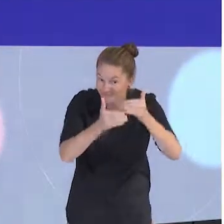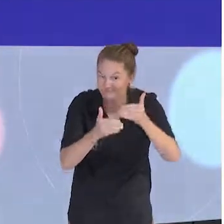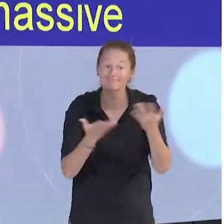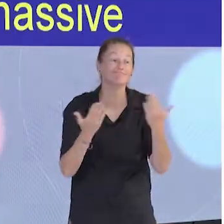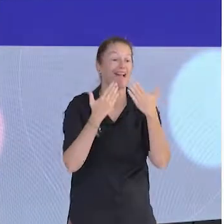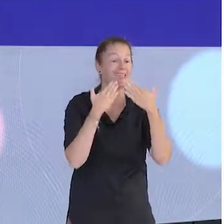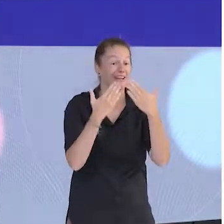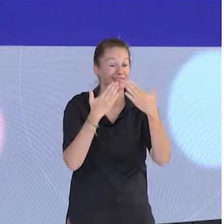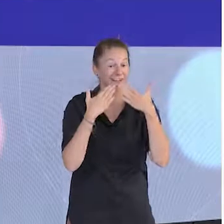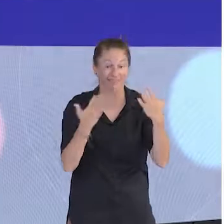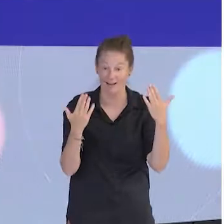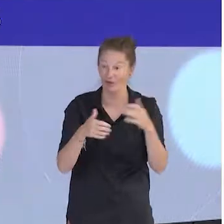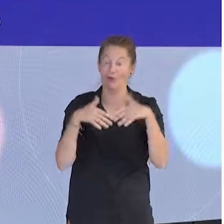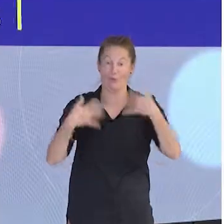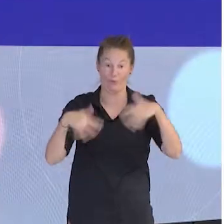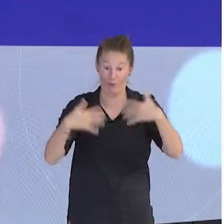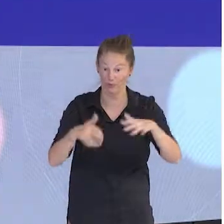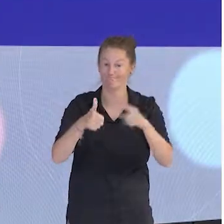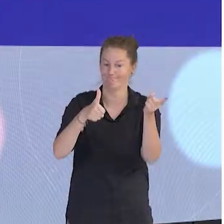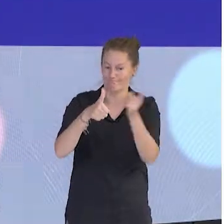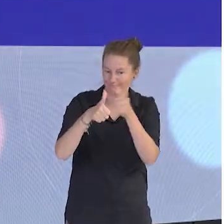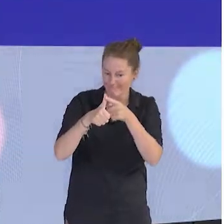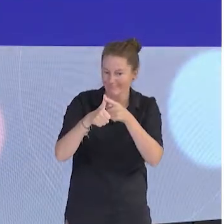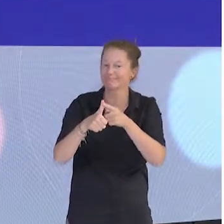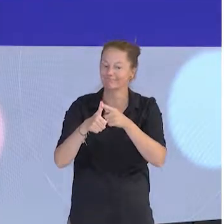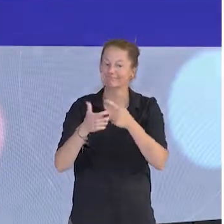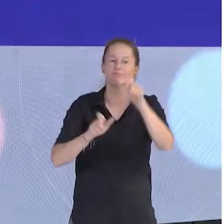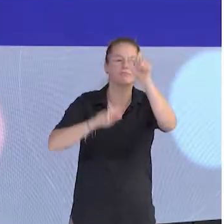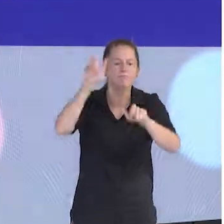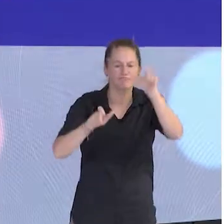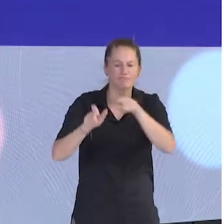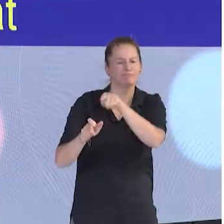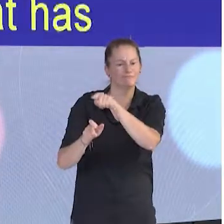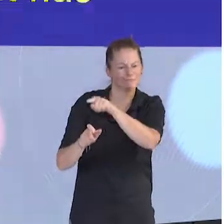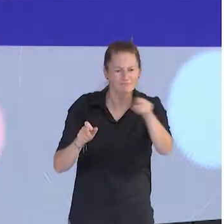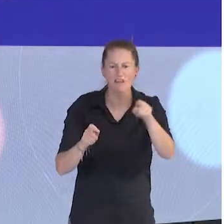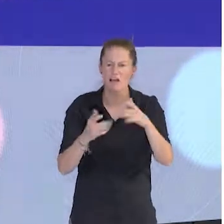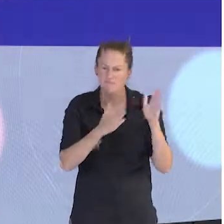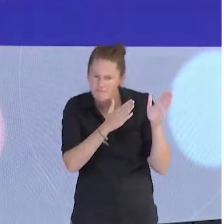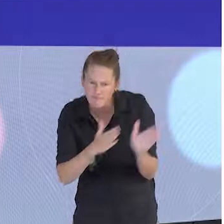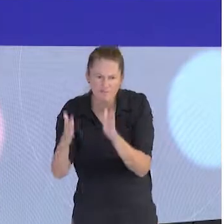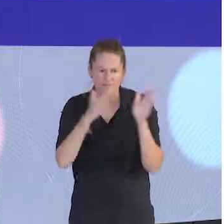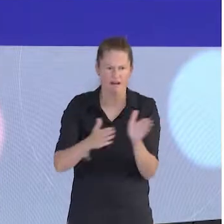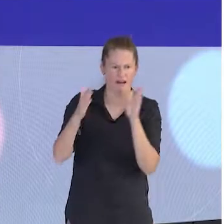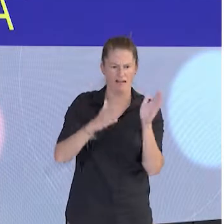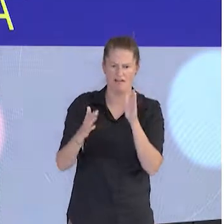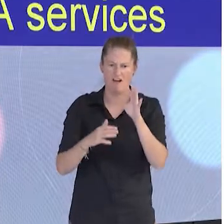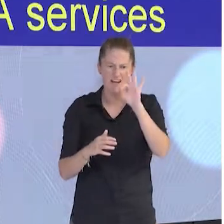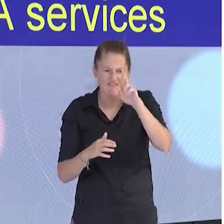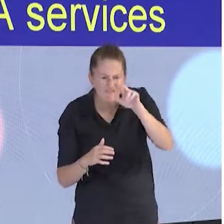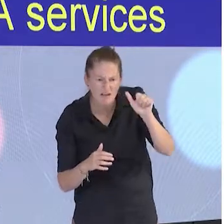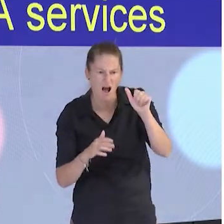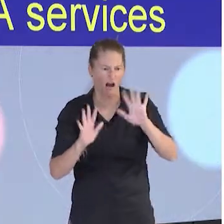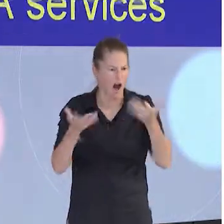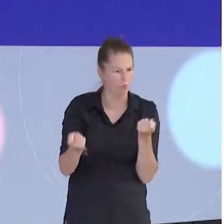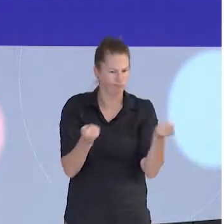like to give to the advisory board that has worked alongside FRA services in forming this event.